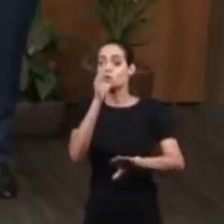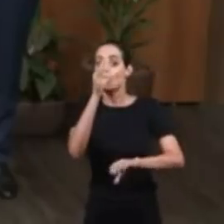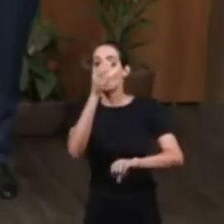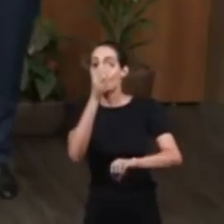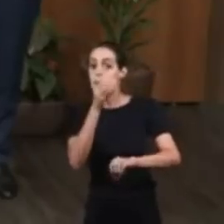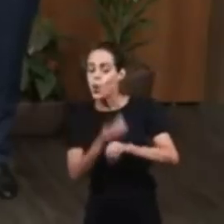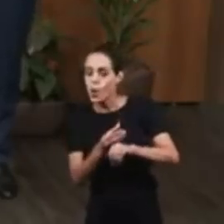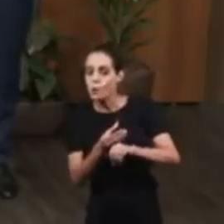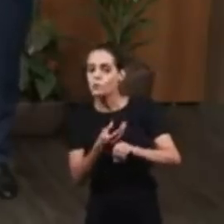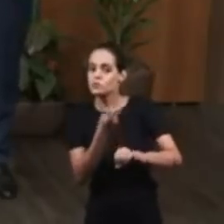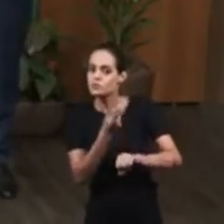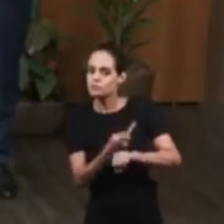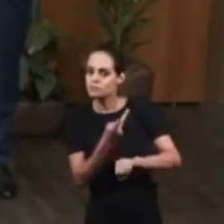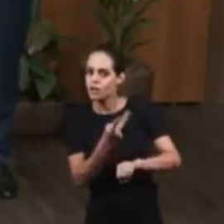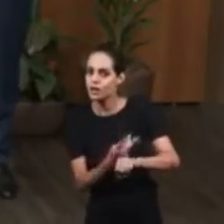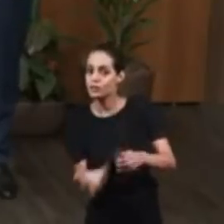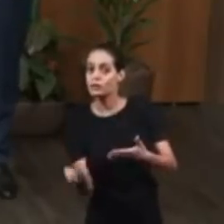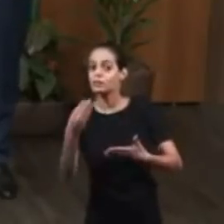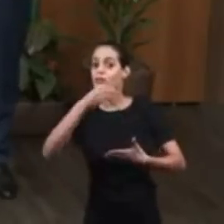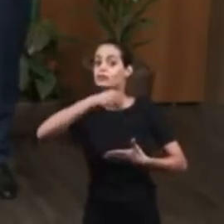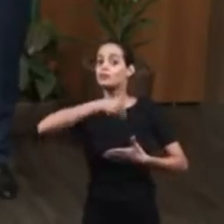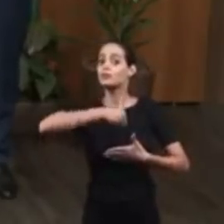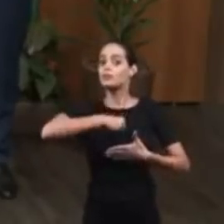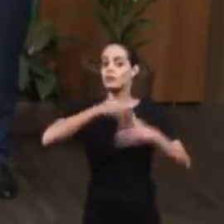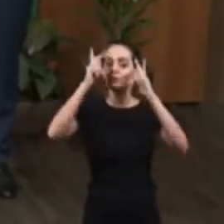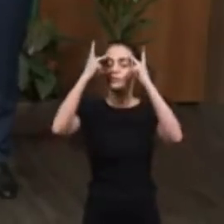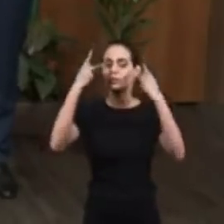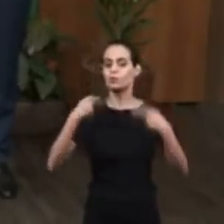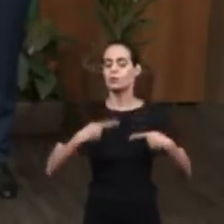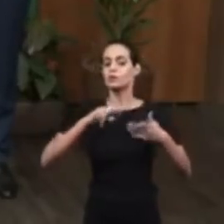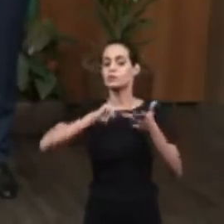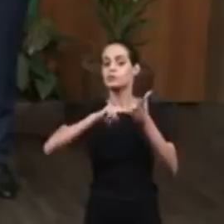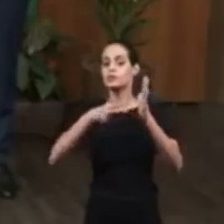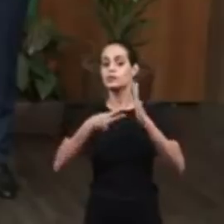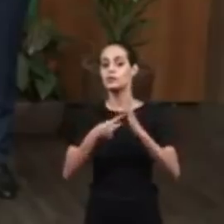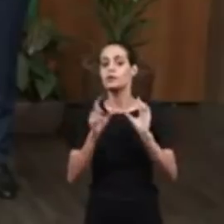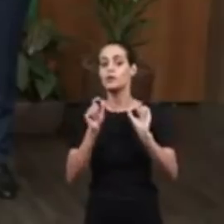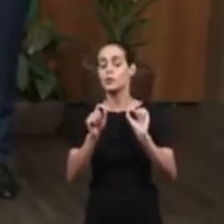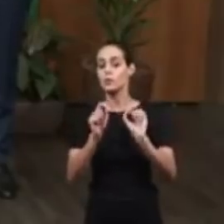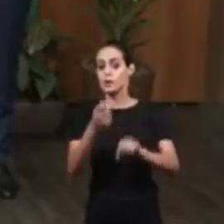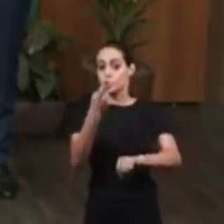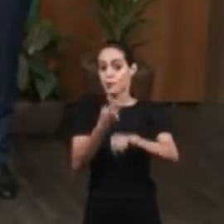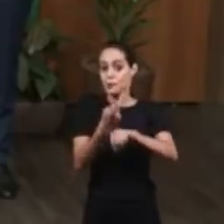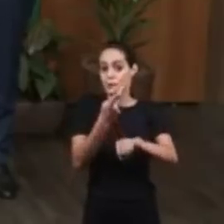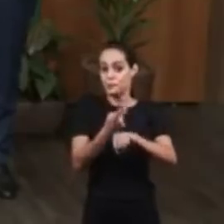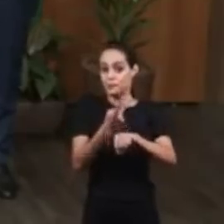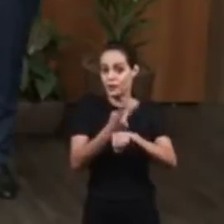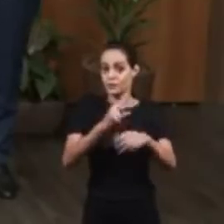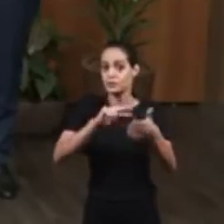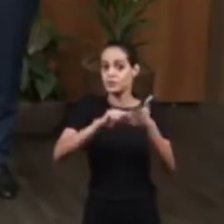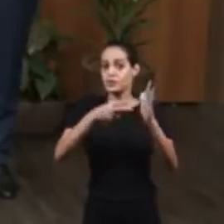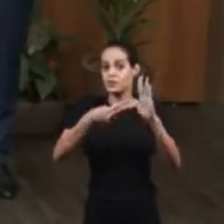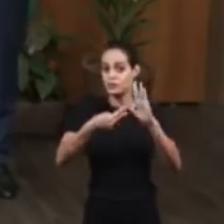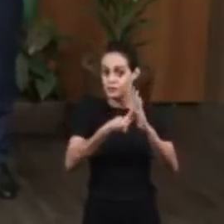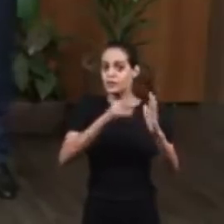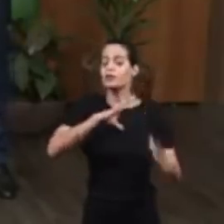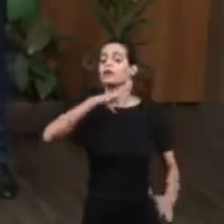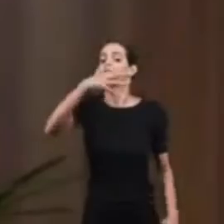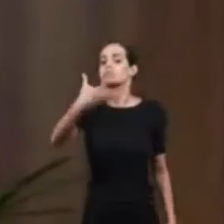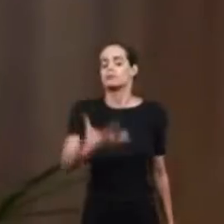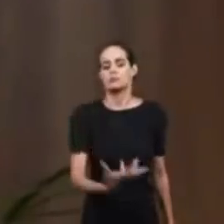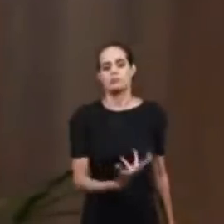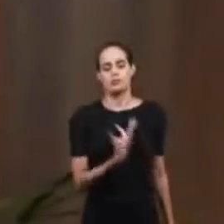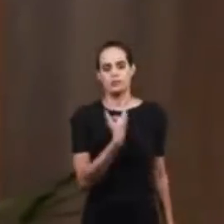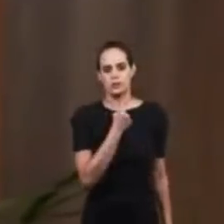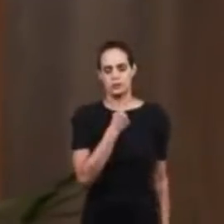is within him. The silver is a symbol of redemption. Of the price